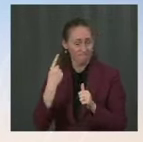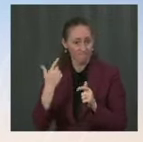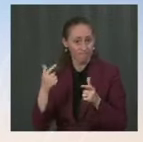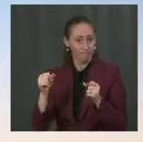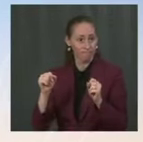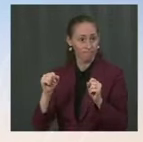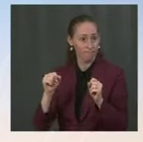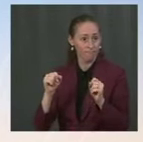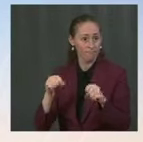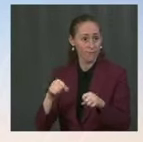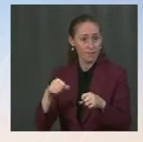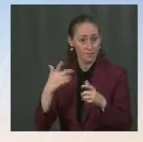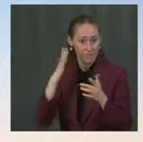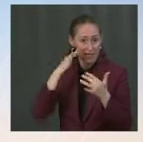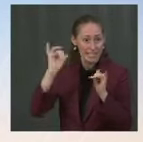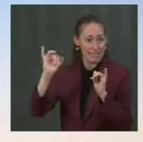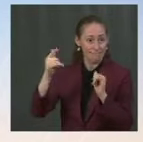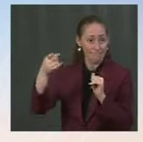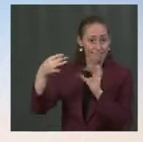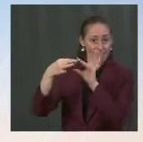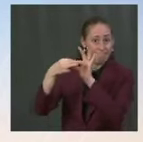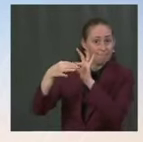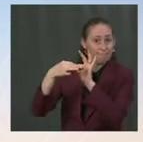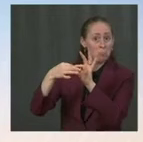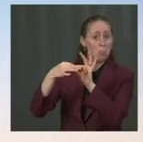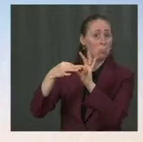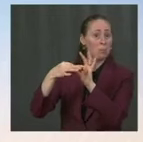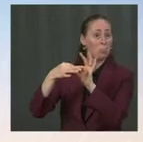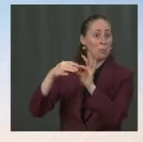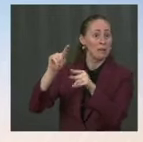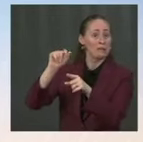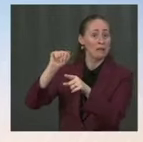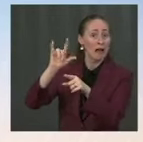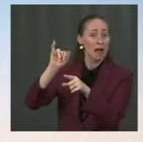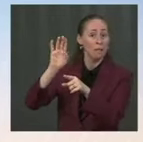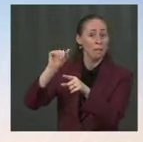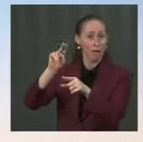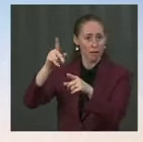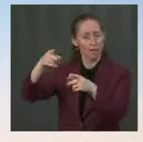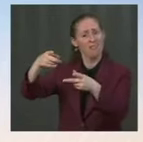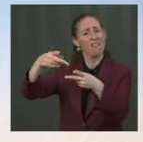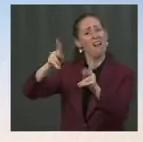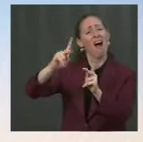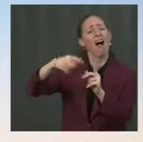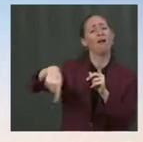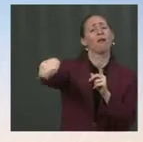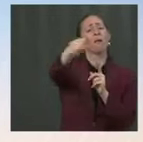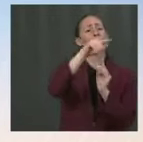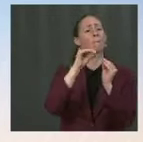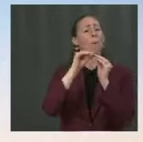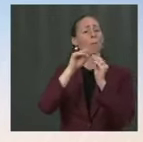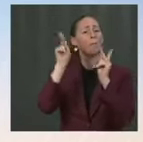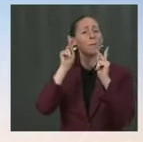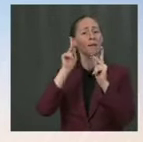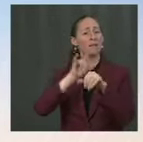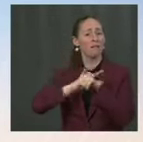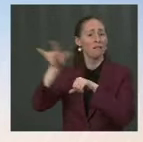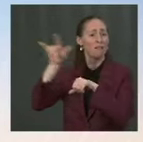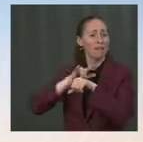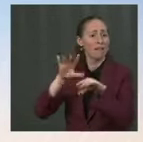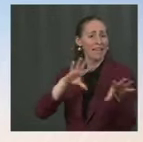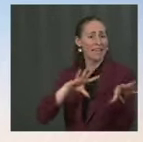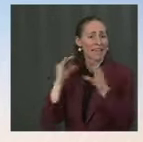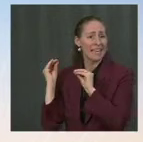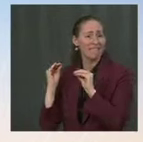President talks about? Security, humanitarian aid, and, you know, whether you call it recognition or not, you're basically working alongside the Taliban